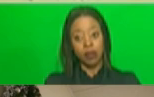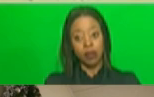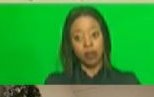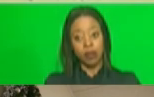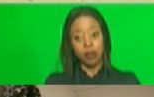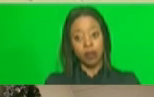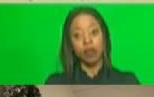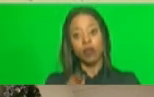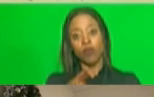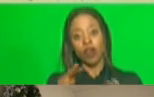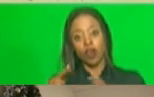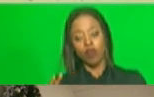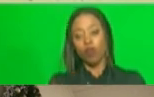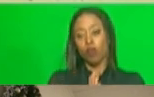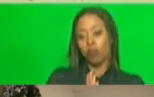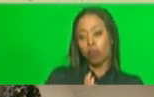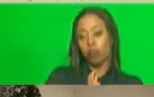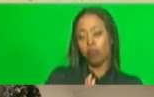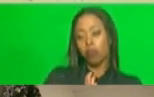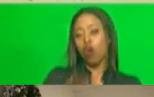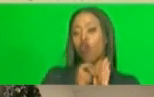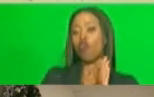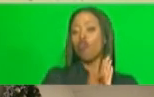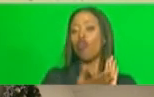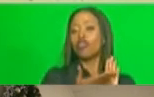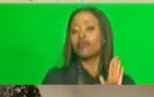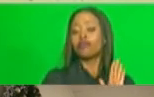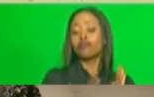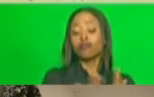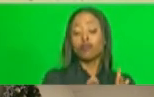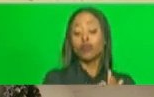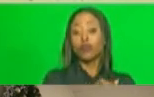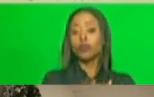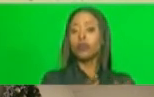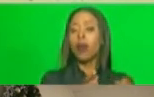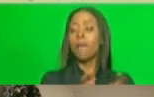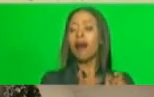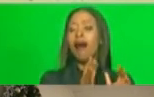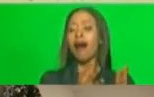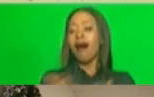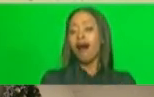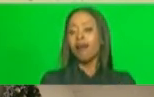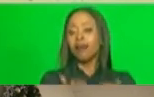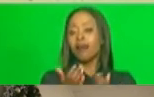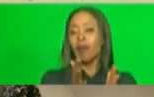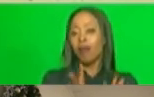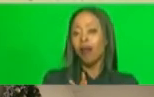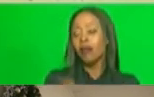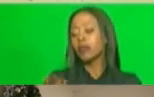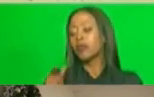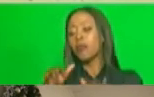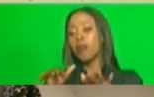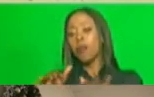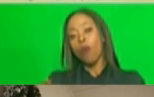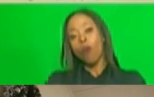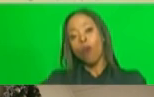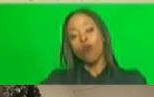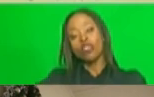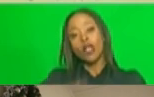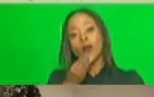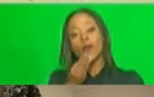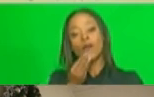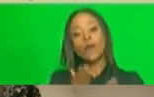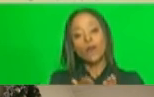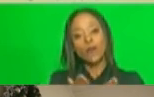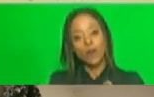The guidelines for schools on the management of suppliers of foodstuffs to